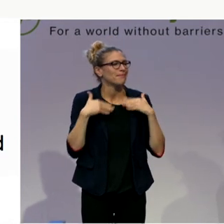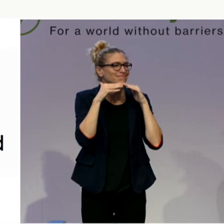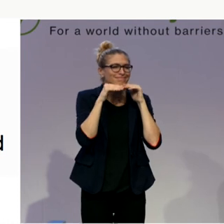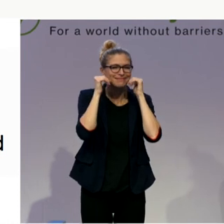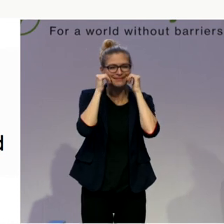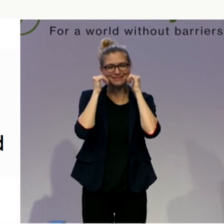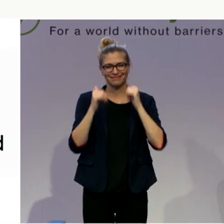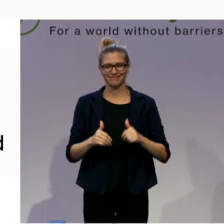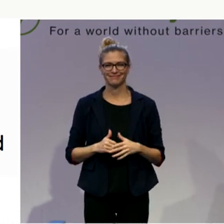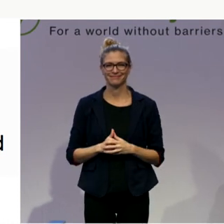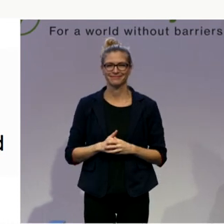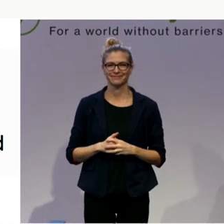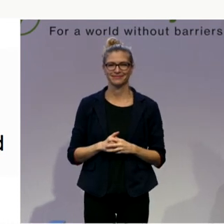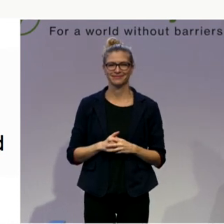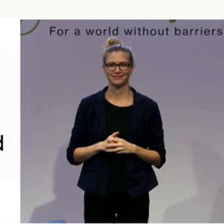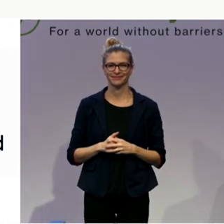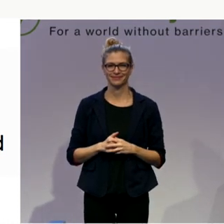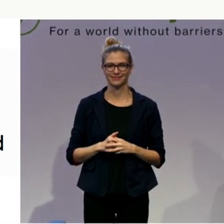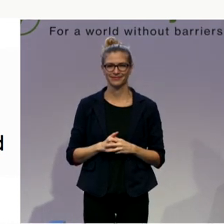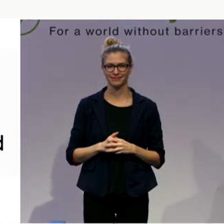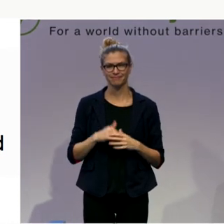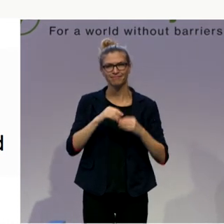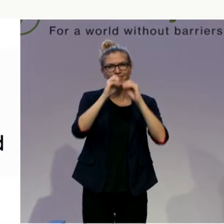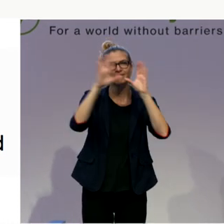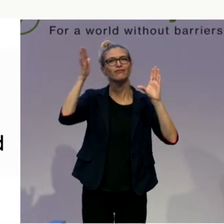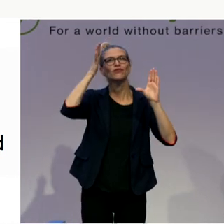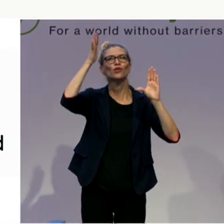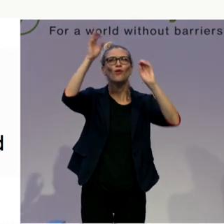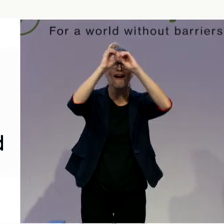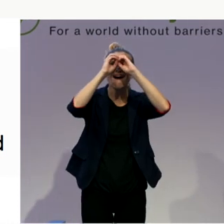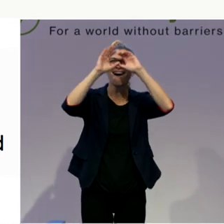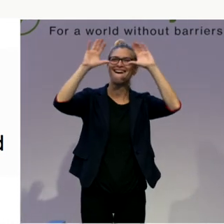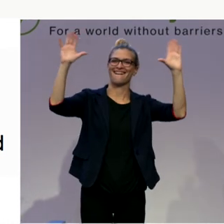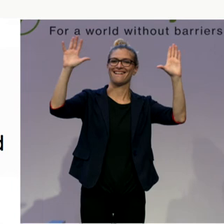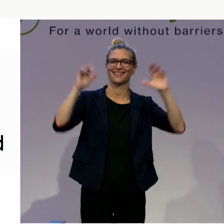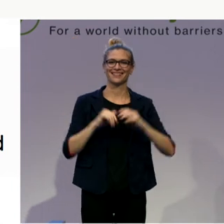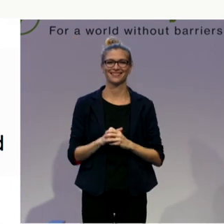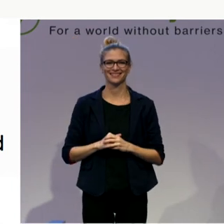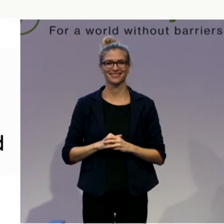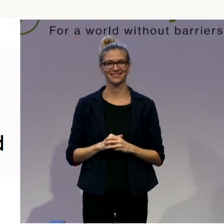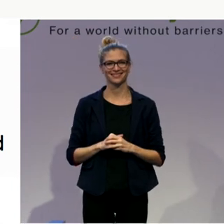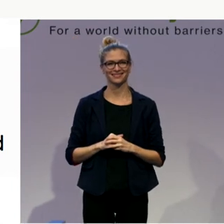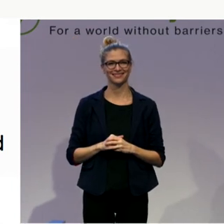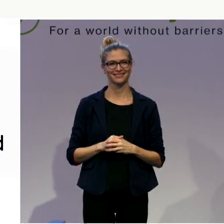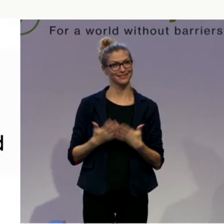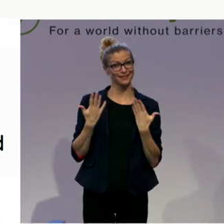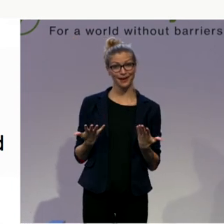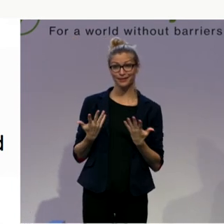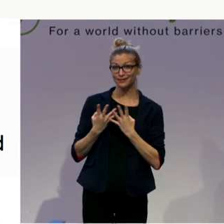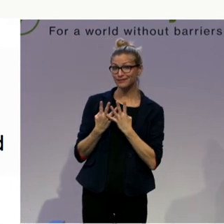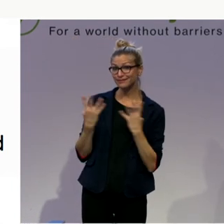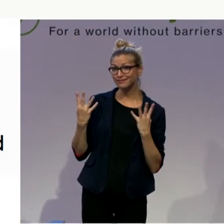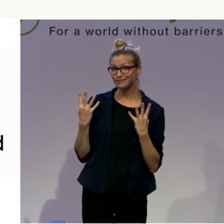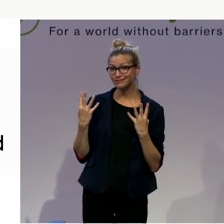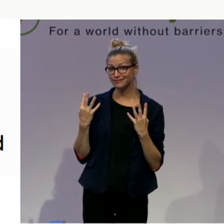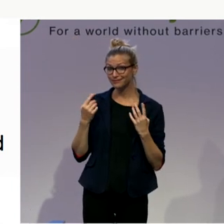future, and now please let's help us again. How do